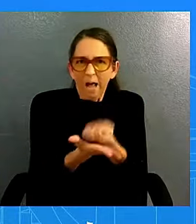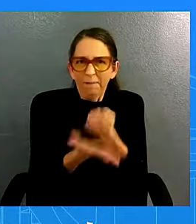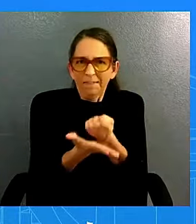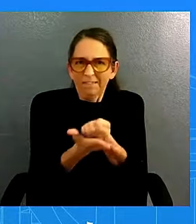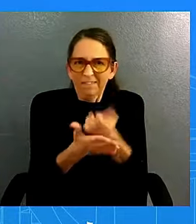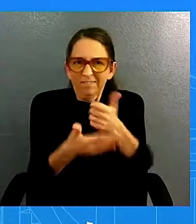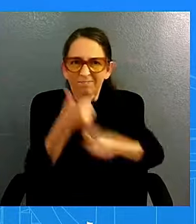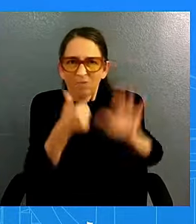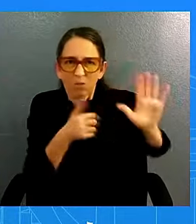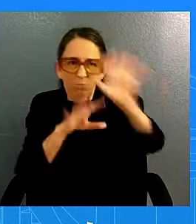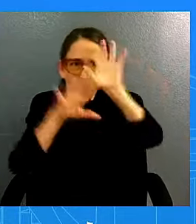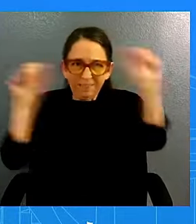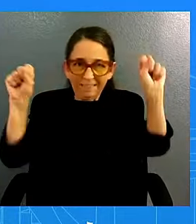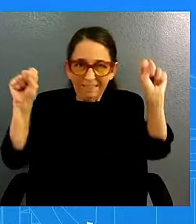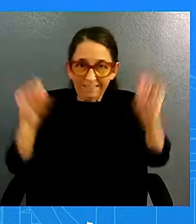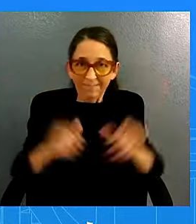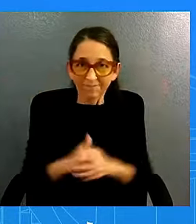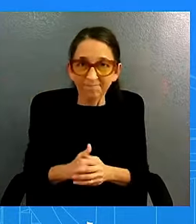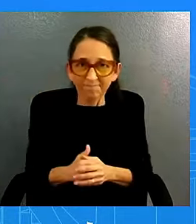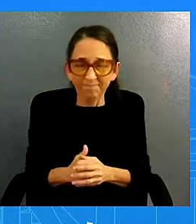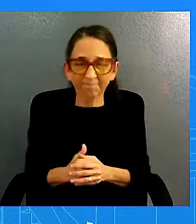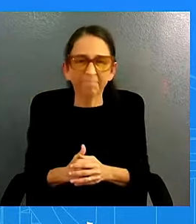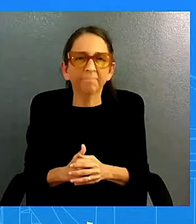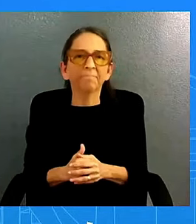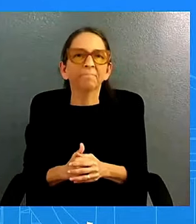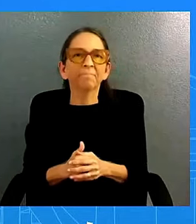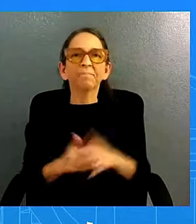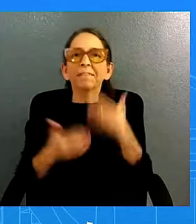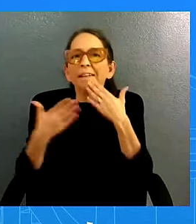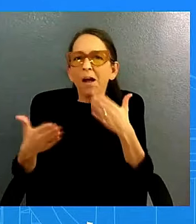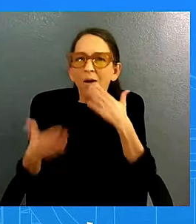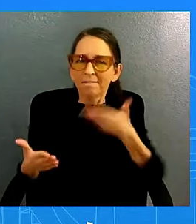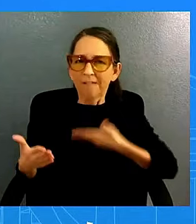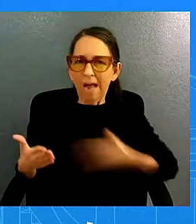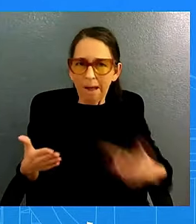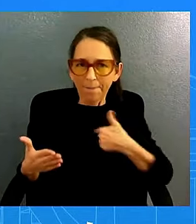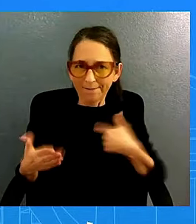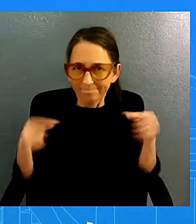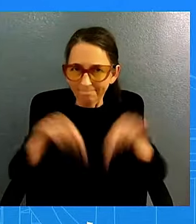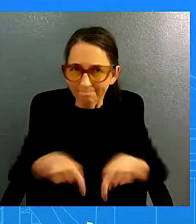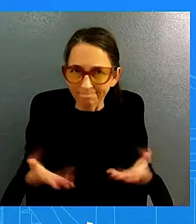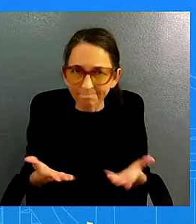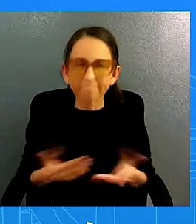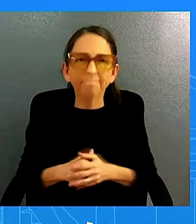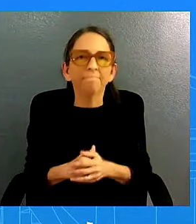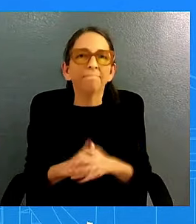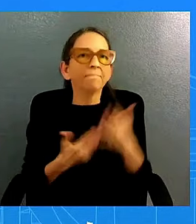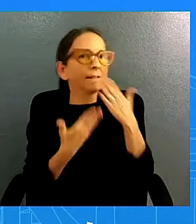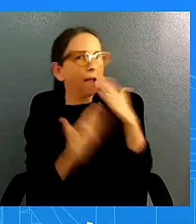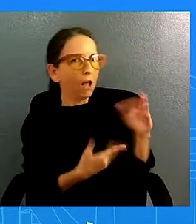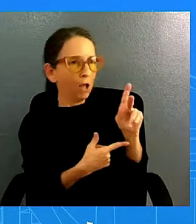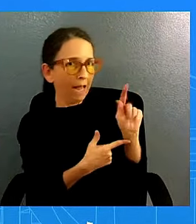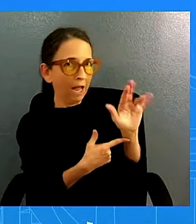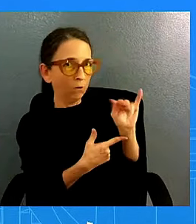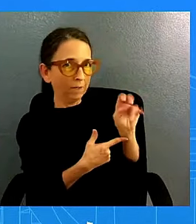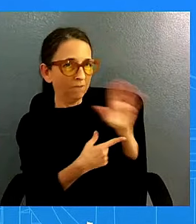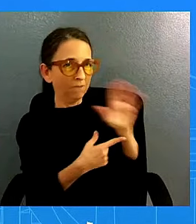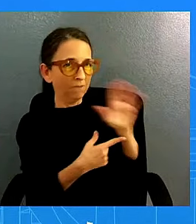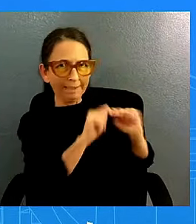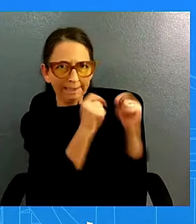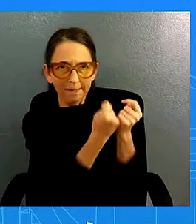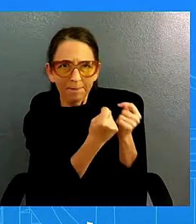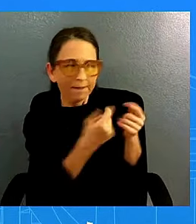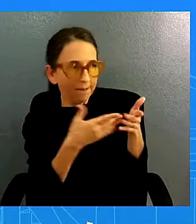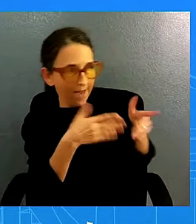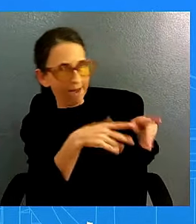for inviting me back it's a pleasure to be here thanks to karen and her team for helping accommodate my visit and to the cea staff